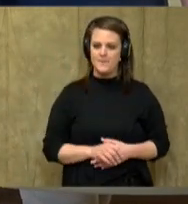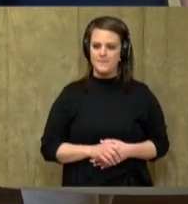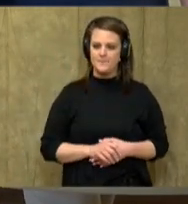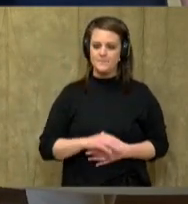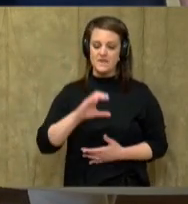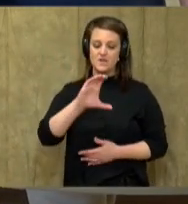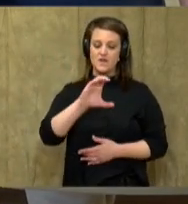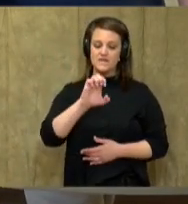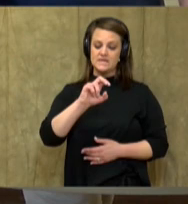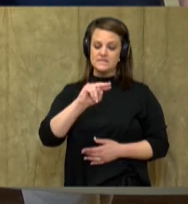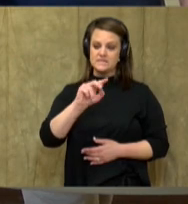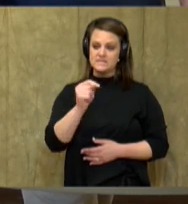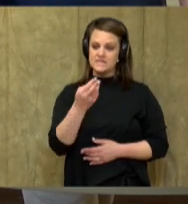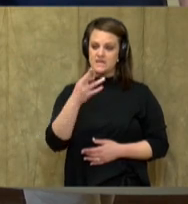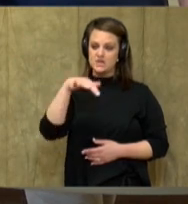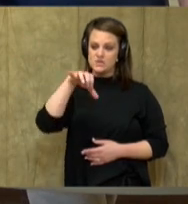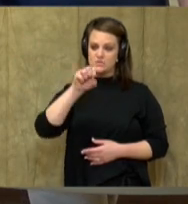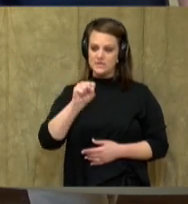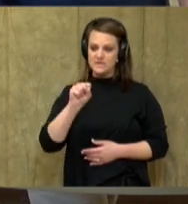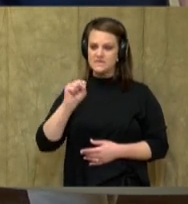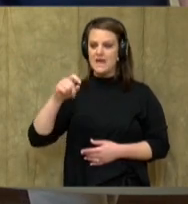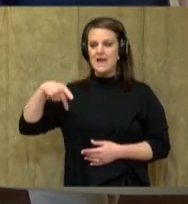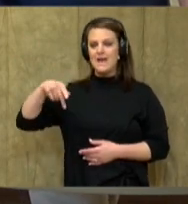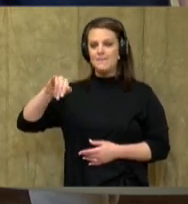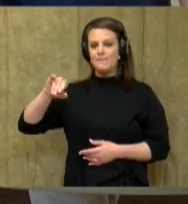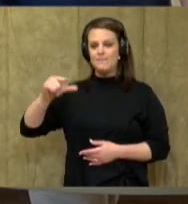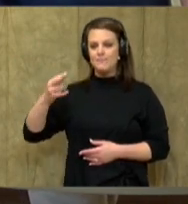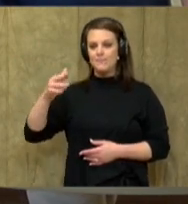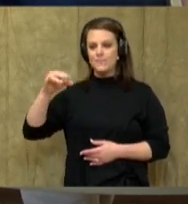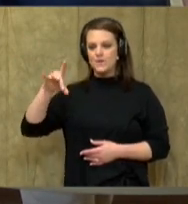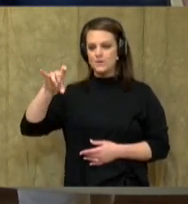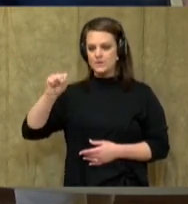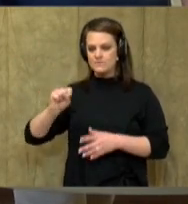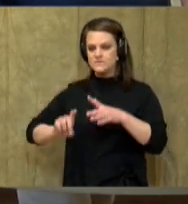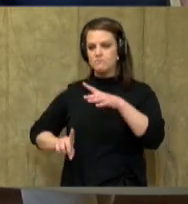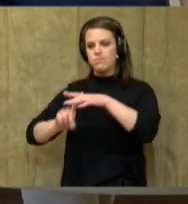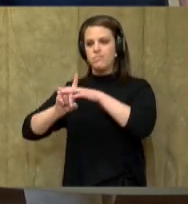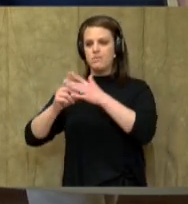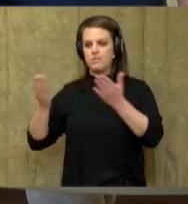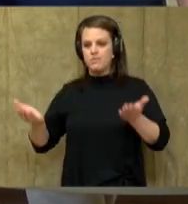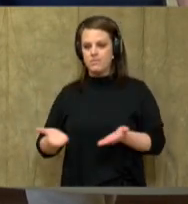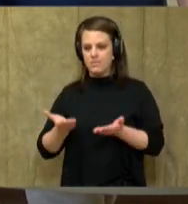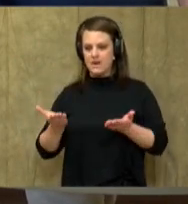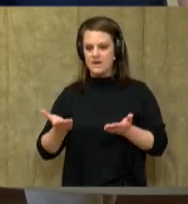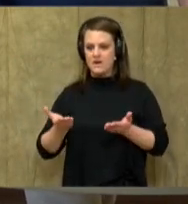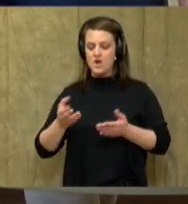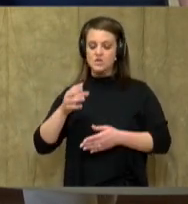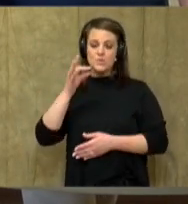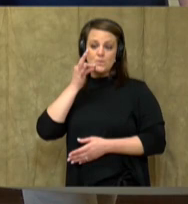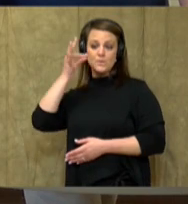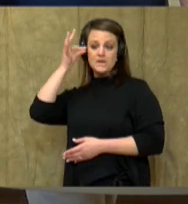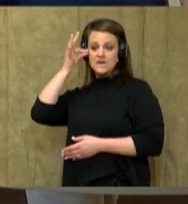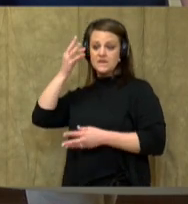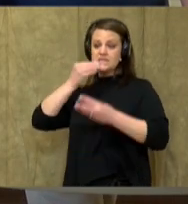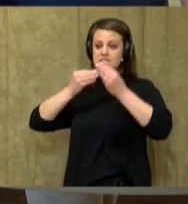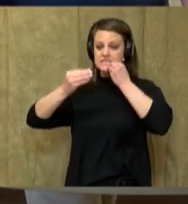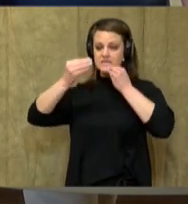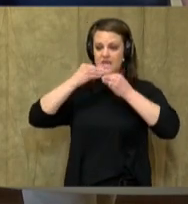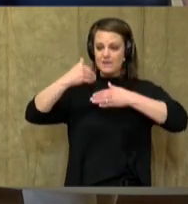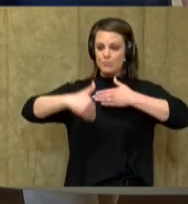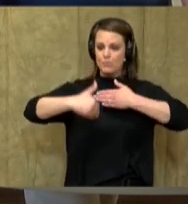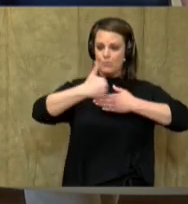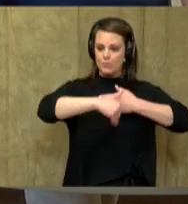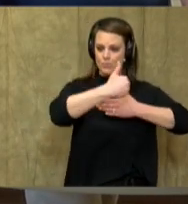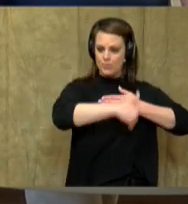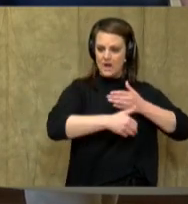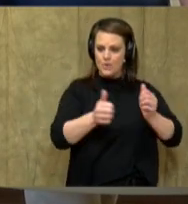centuries before the pilgrims arrived in 1620, Native Americans ate a bread made with cranberries